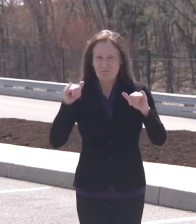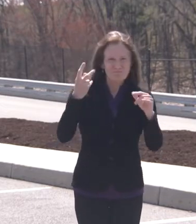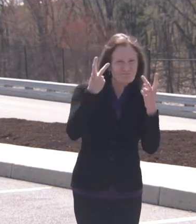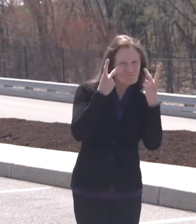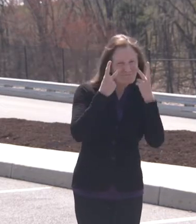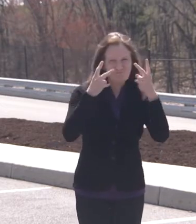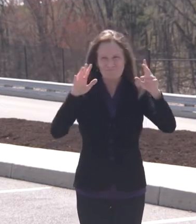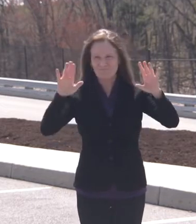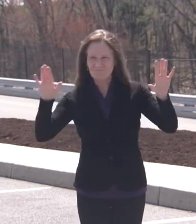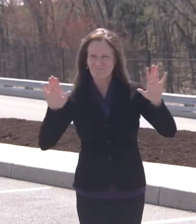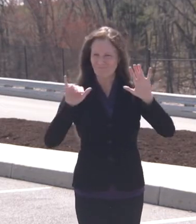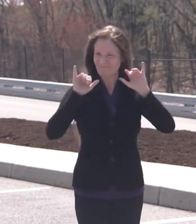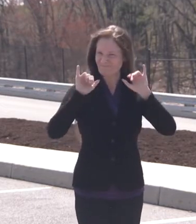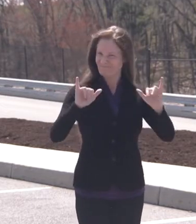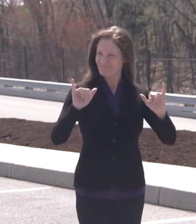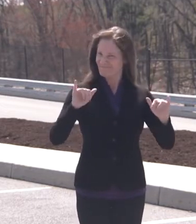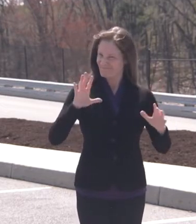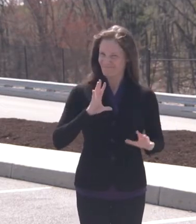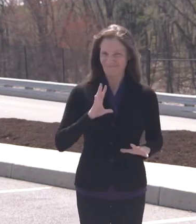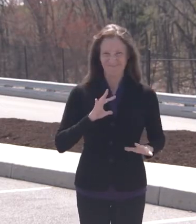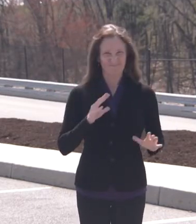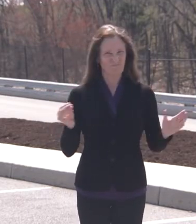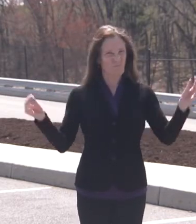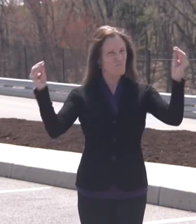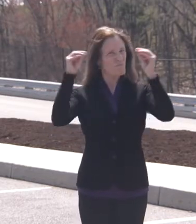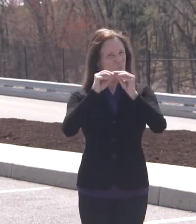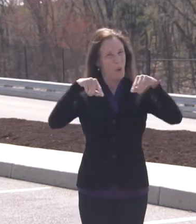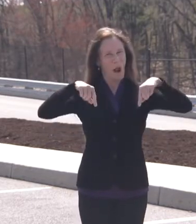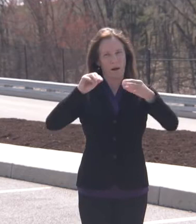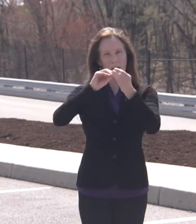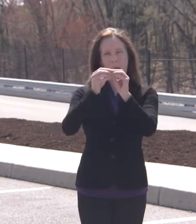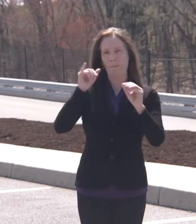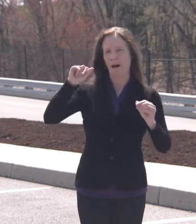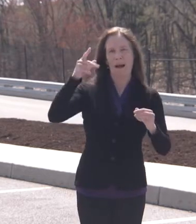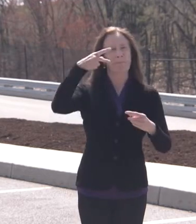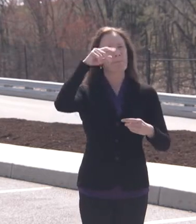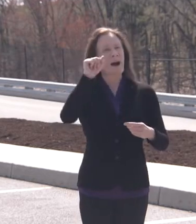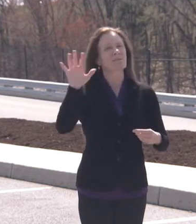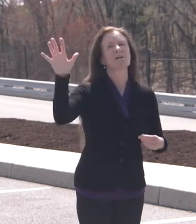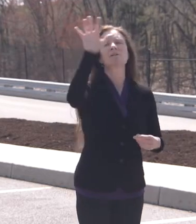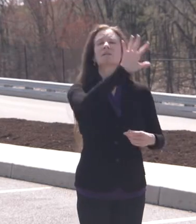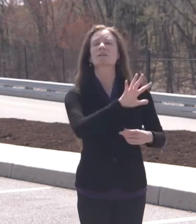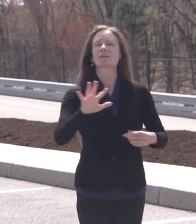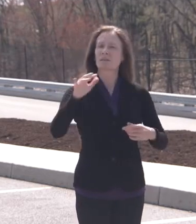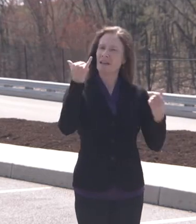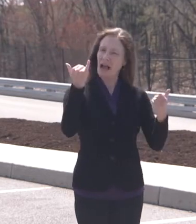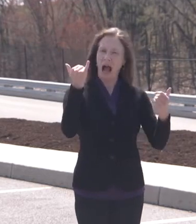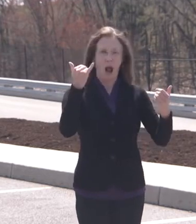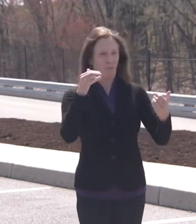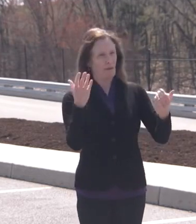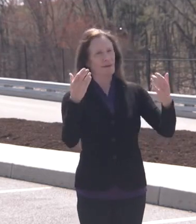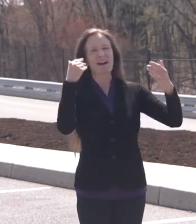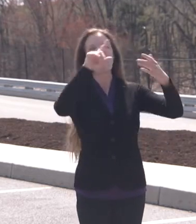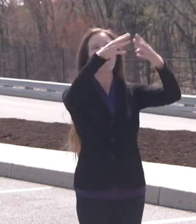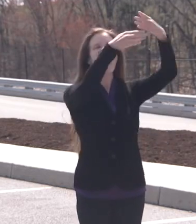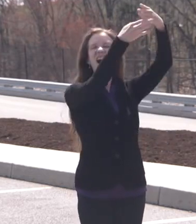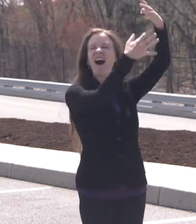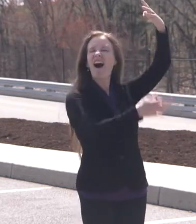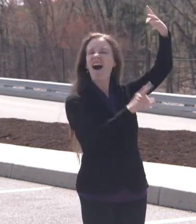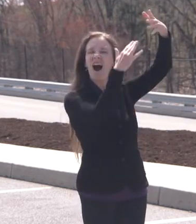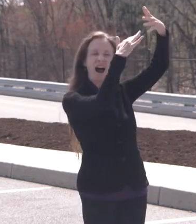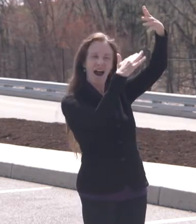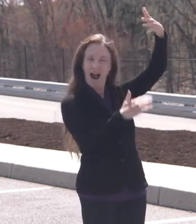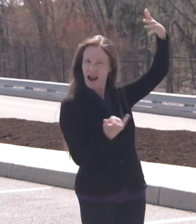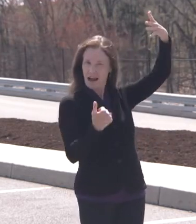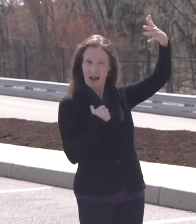populous states in the country in terms of first doses. And we're number 12th, I think, overall in the country in